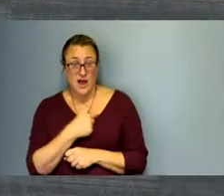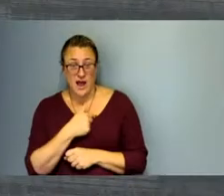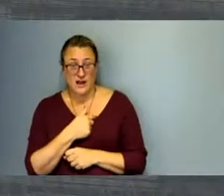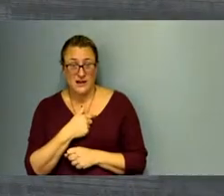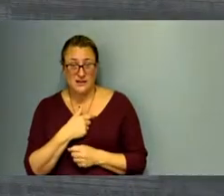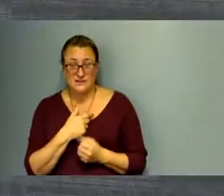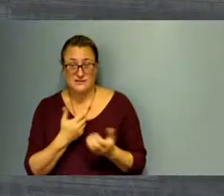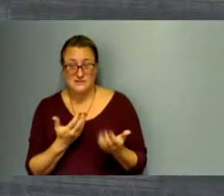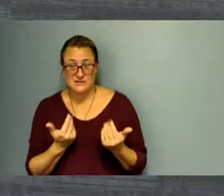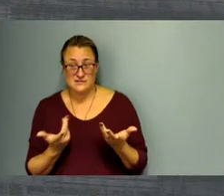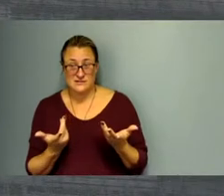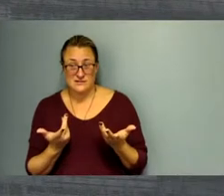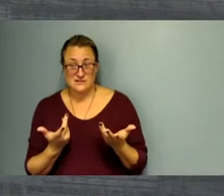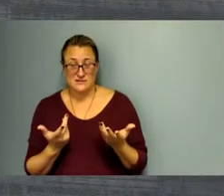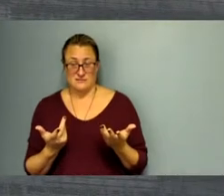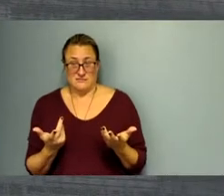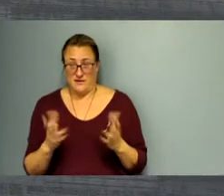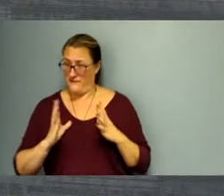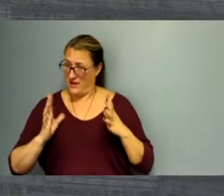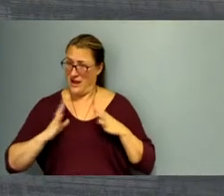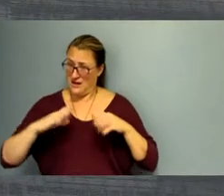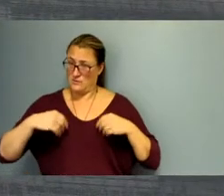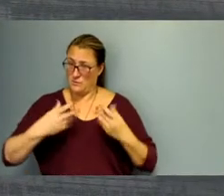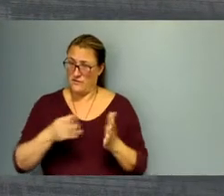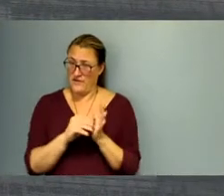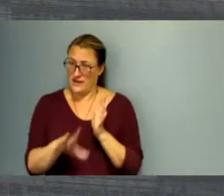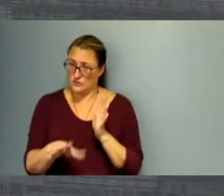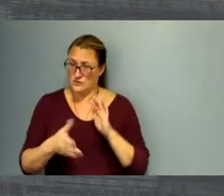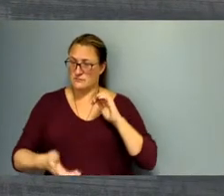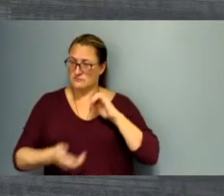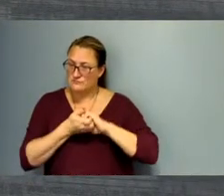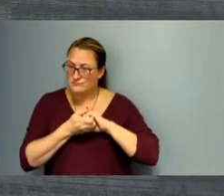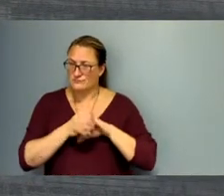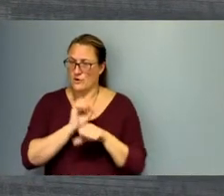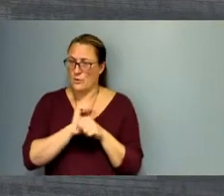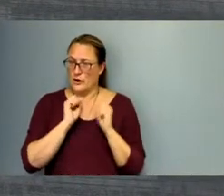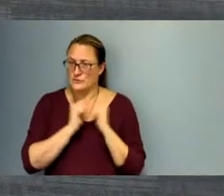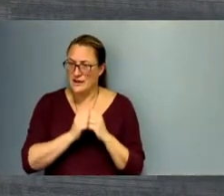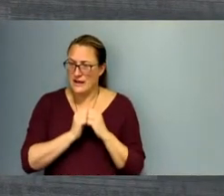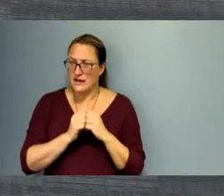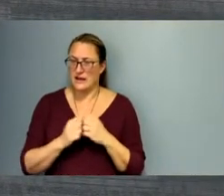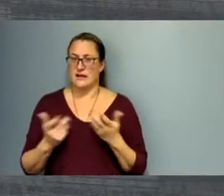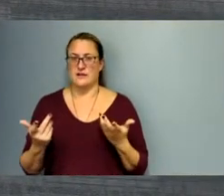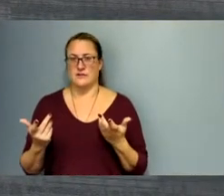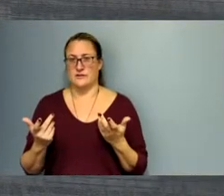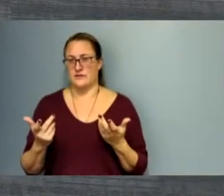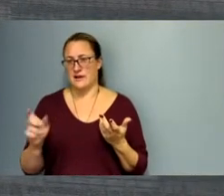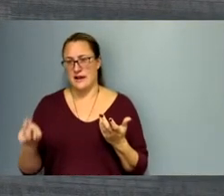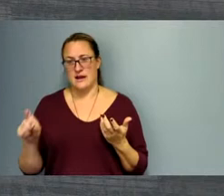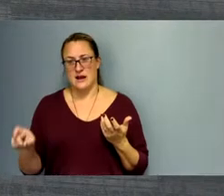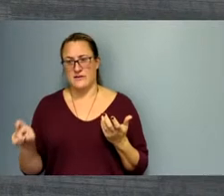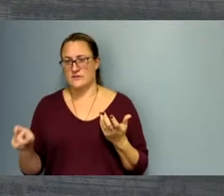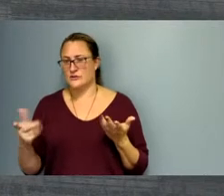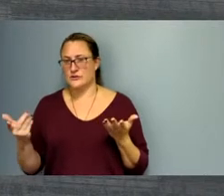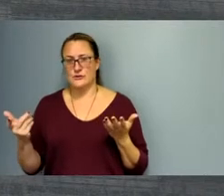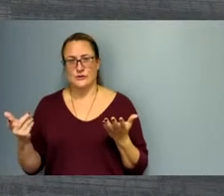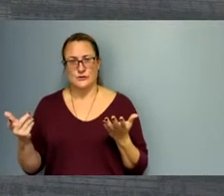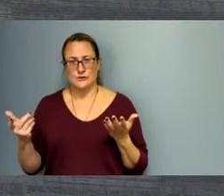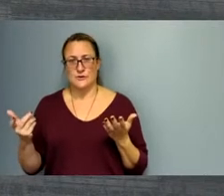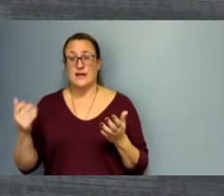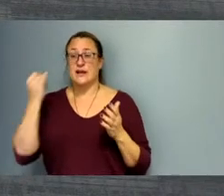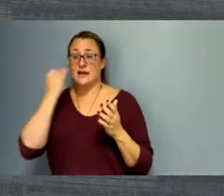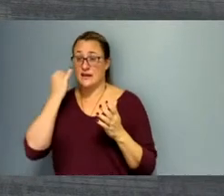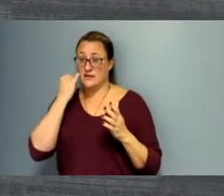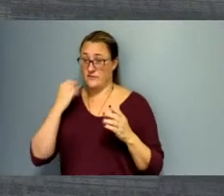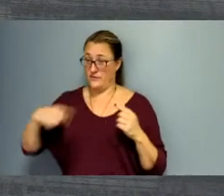we'll help you. But it takes more than just us. takes all of us together in order to raise up